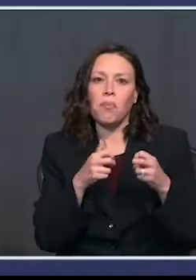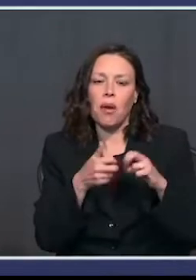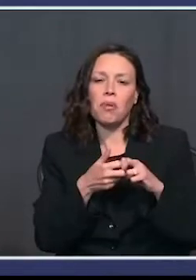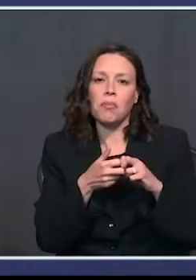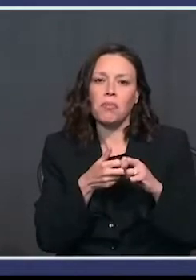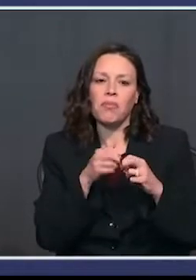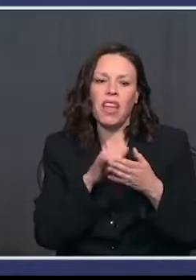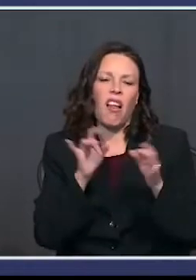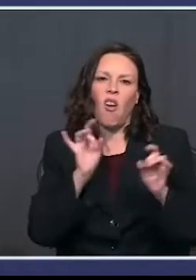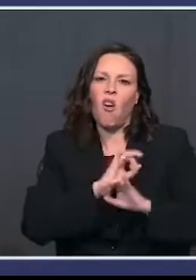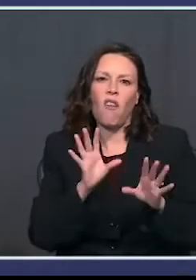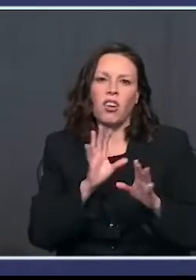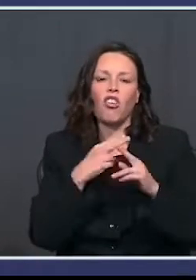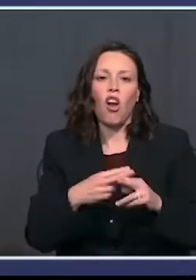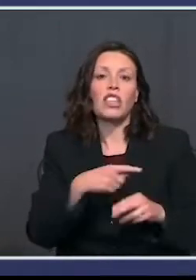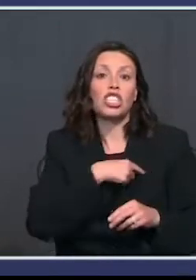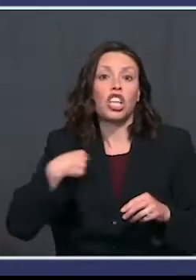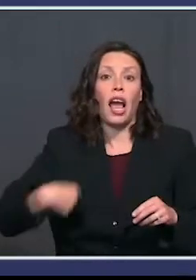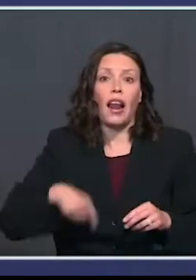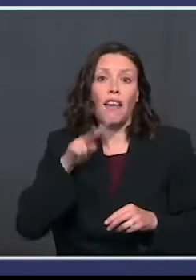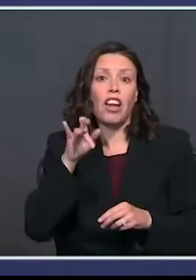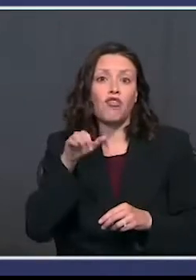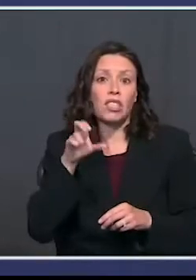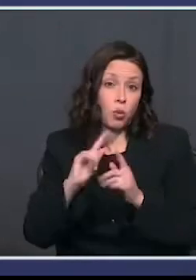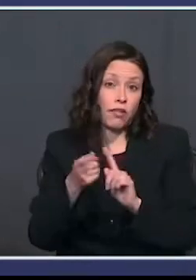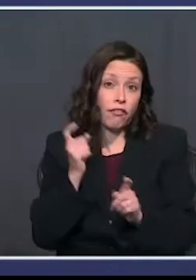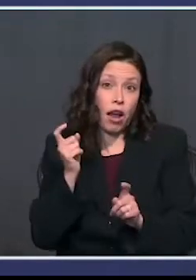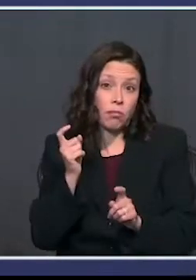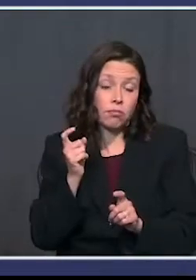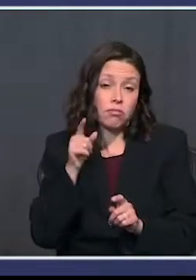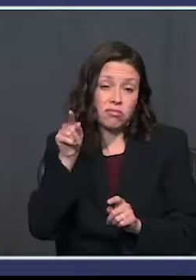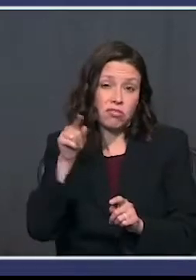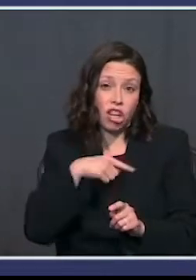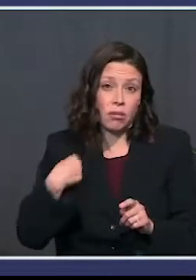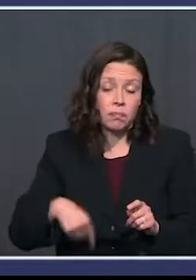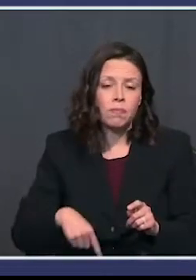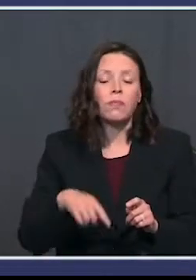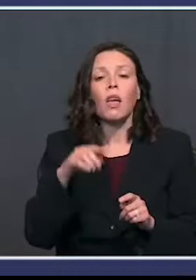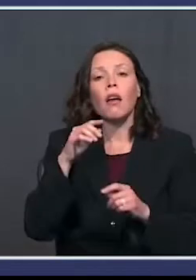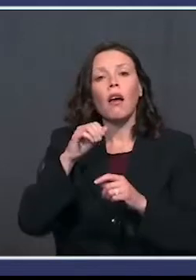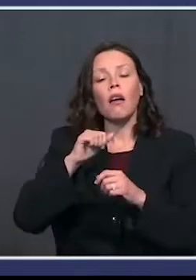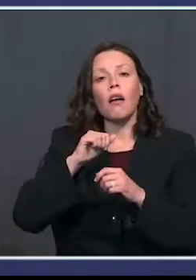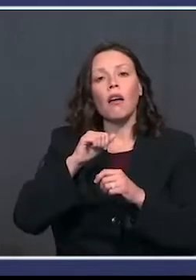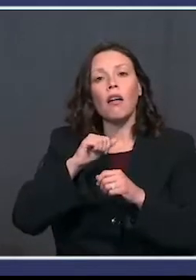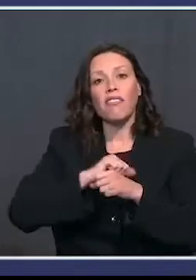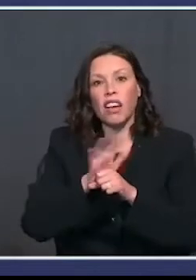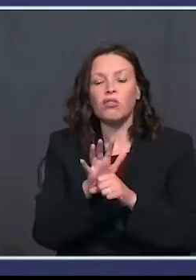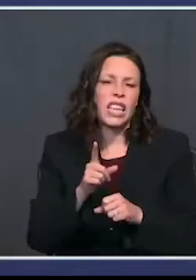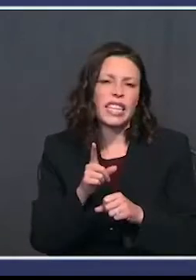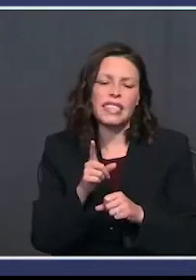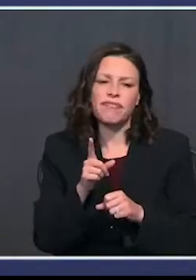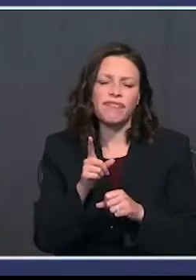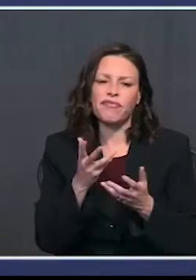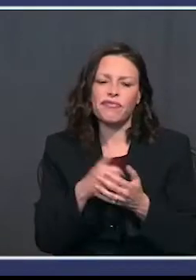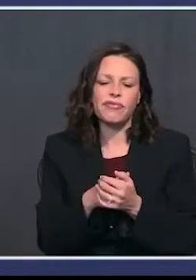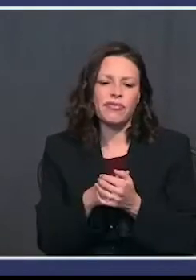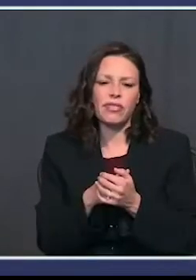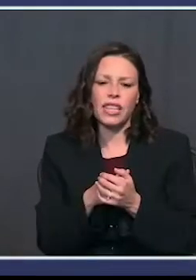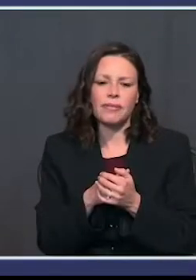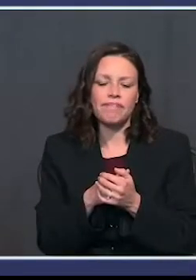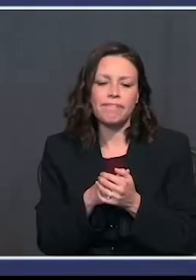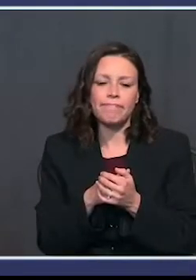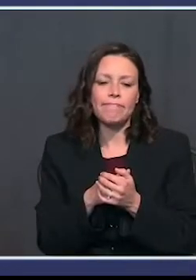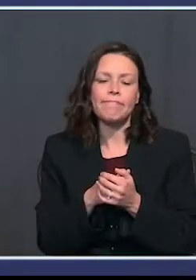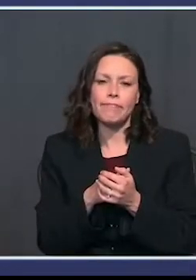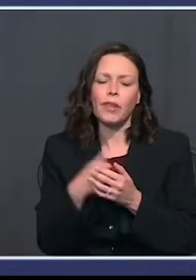scourge, as I call it, the China virus, because that's where it came from. And the virus has really been looked